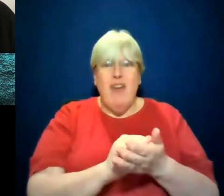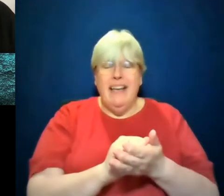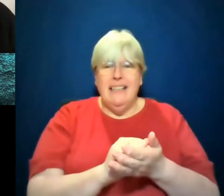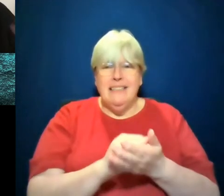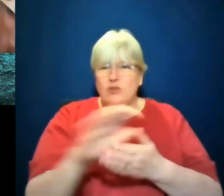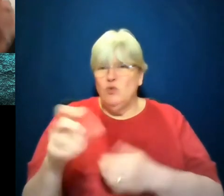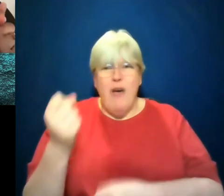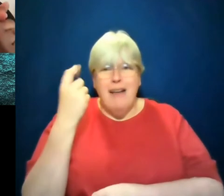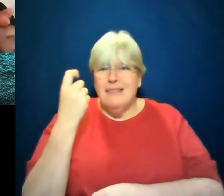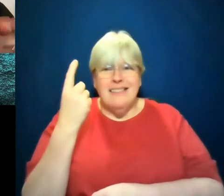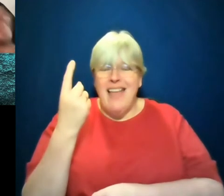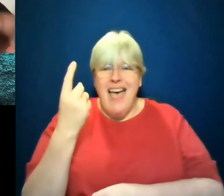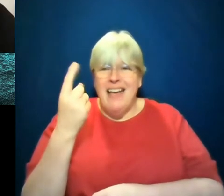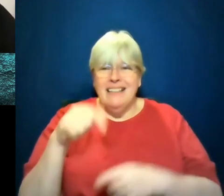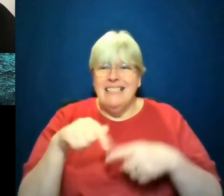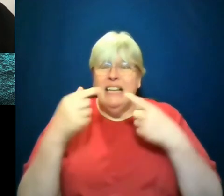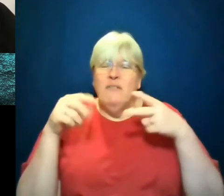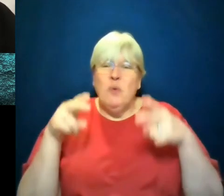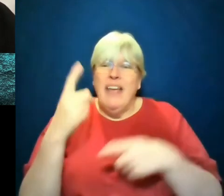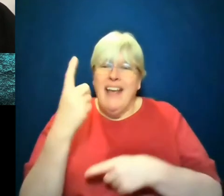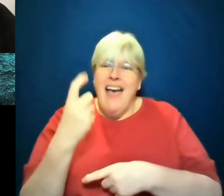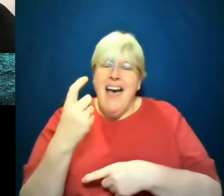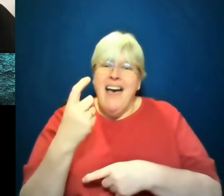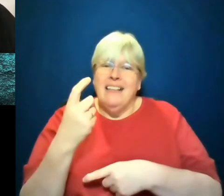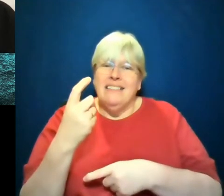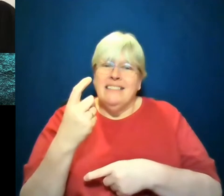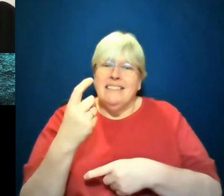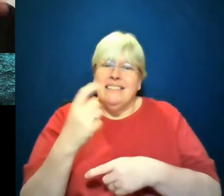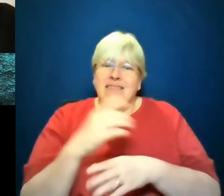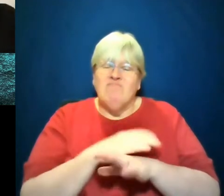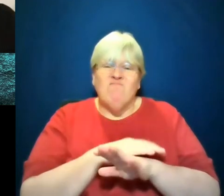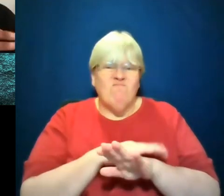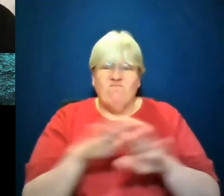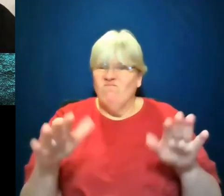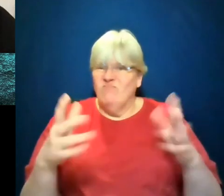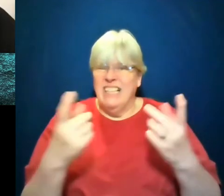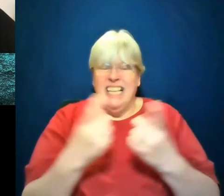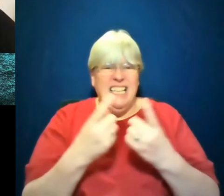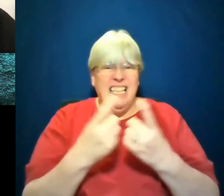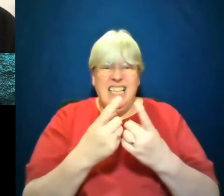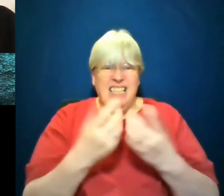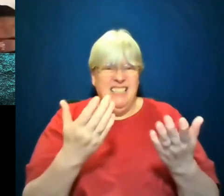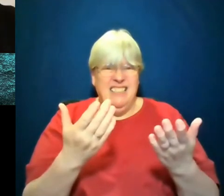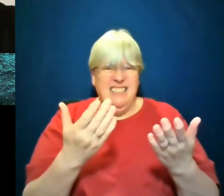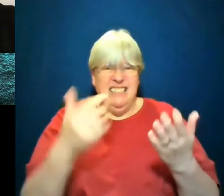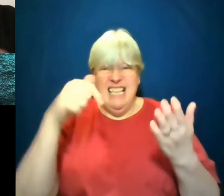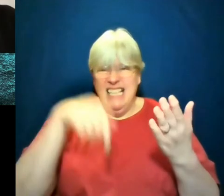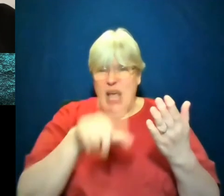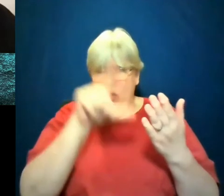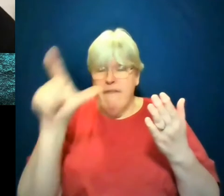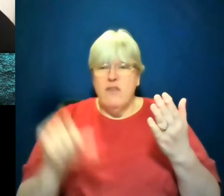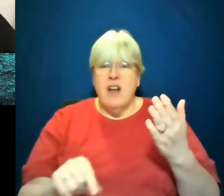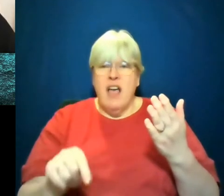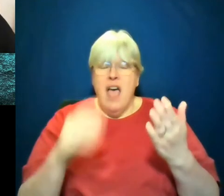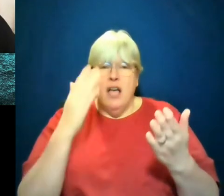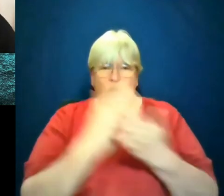they believe they're right about the election. They have not done any kind of deep investment. I mean, at least, you know, in South Africa, the truth and reconciliation,